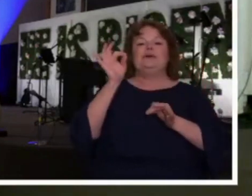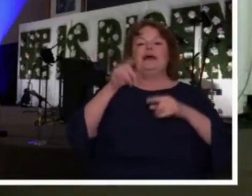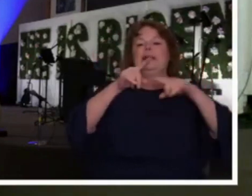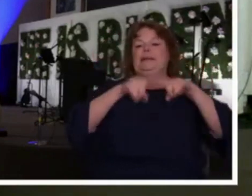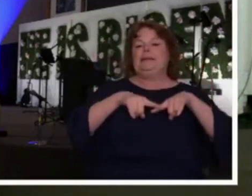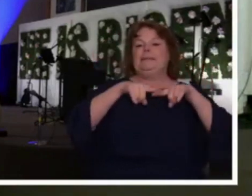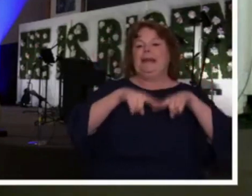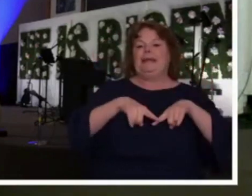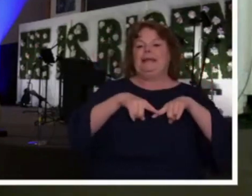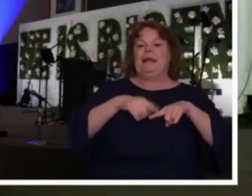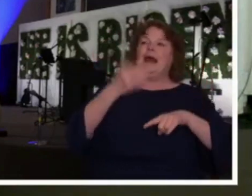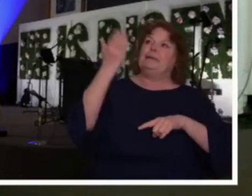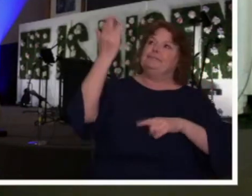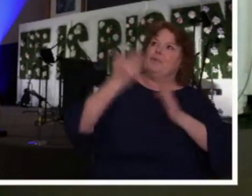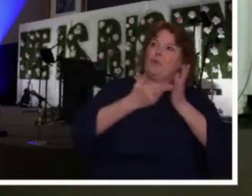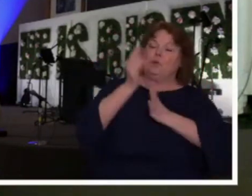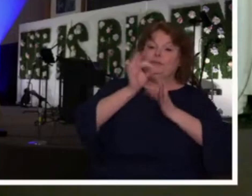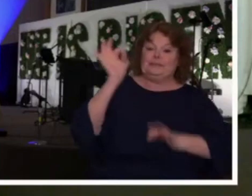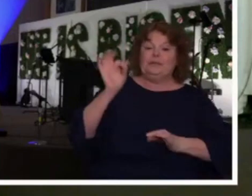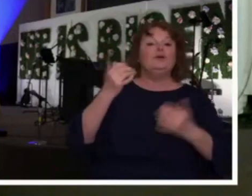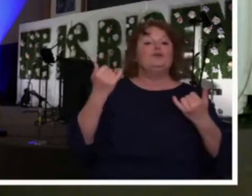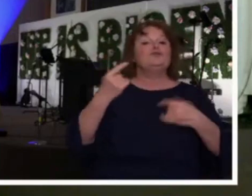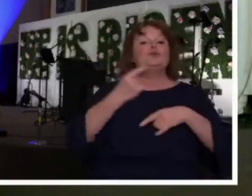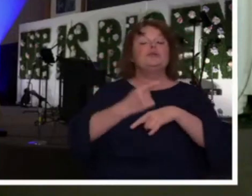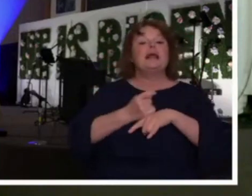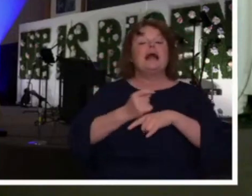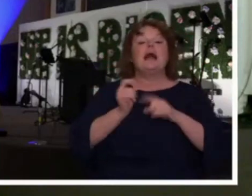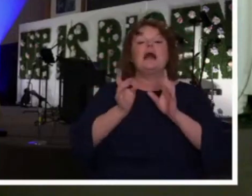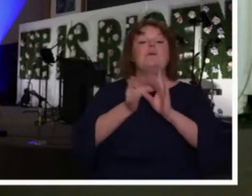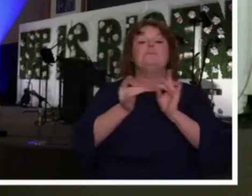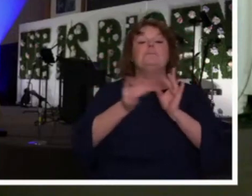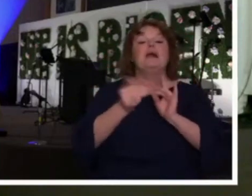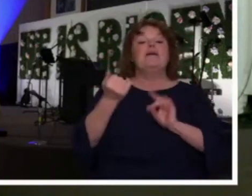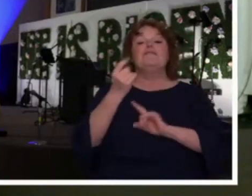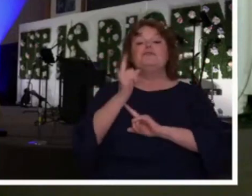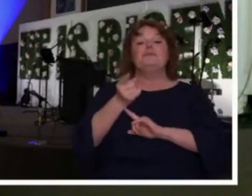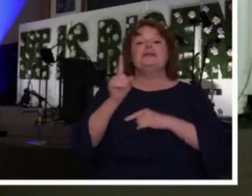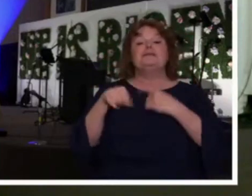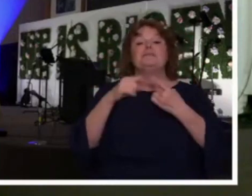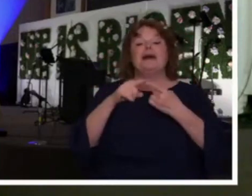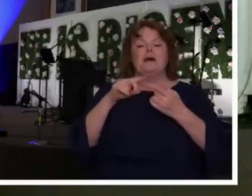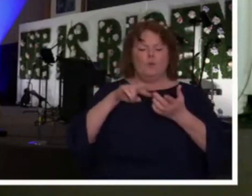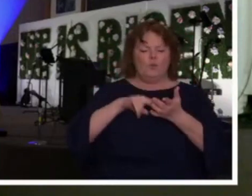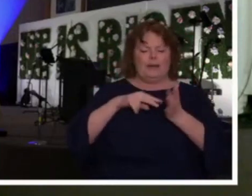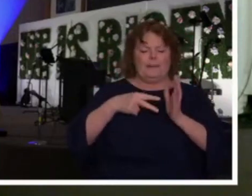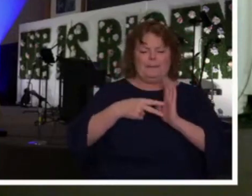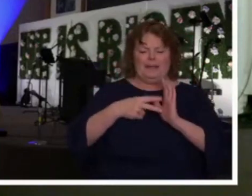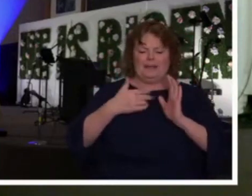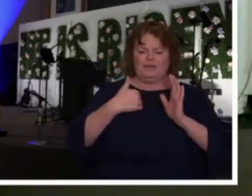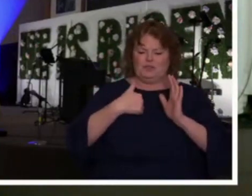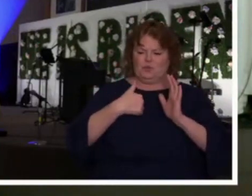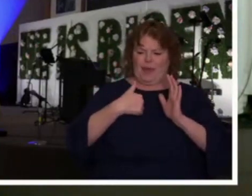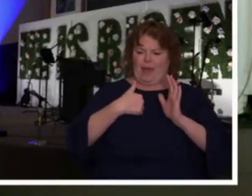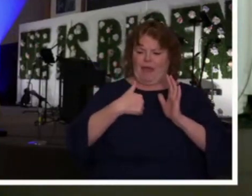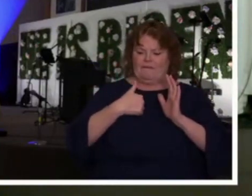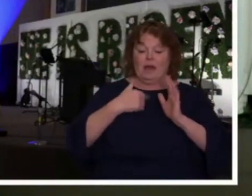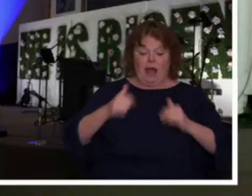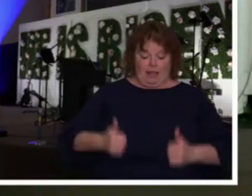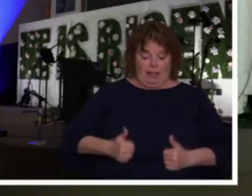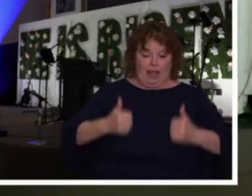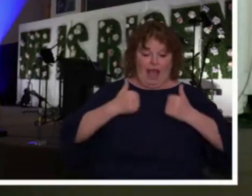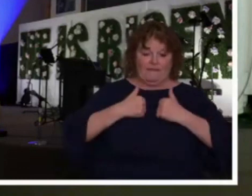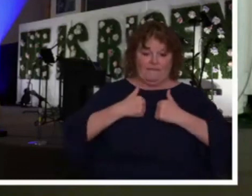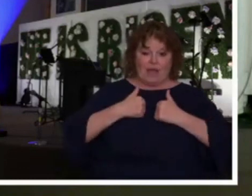live in dependency to the Holy Spirit? And today I want to speak for just a few minutes about what it means to have a Holy Spirit receptive life.